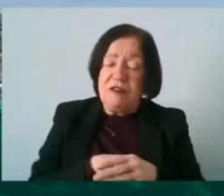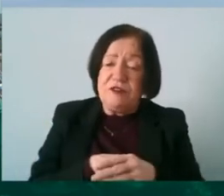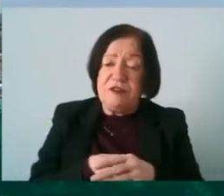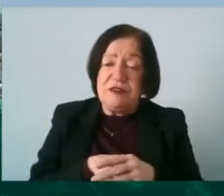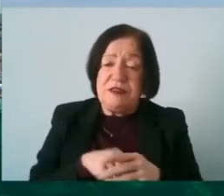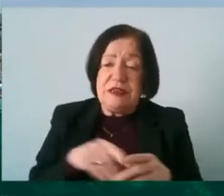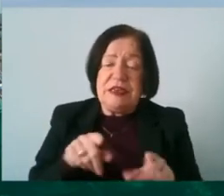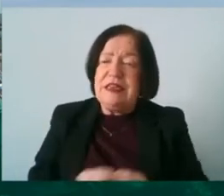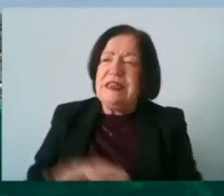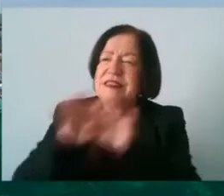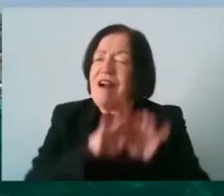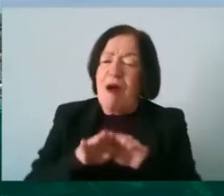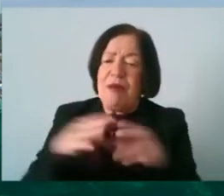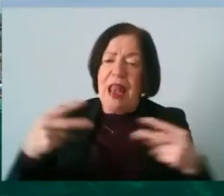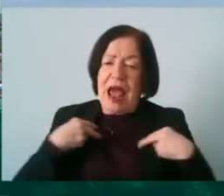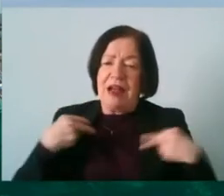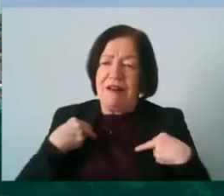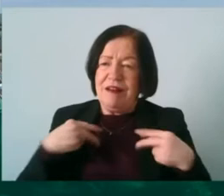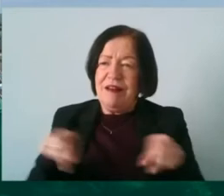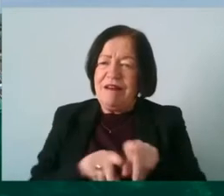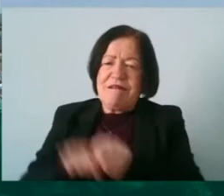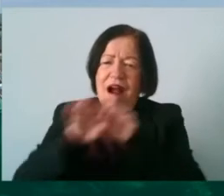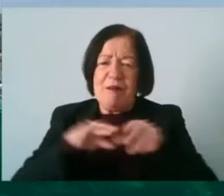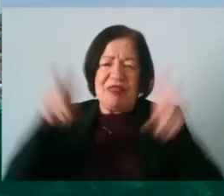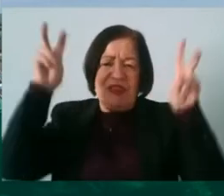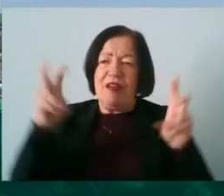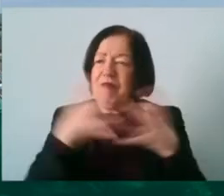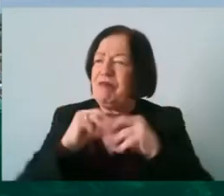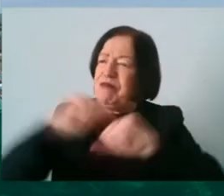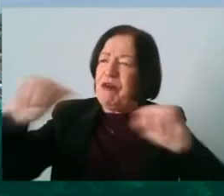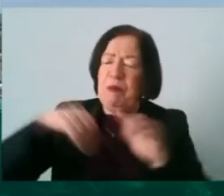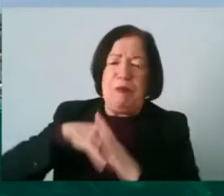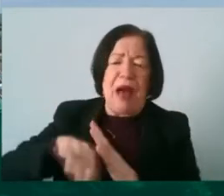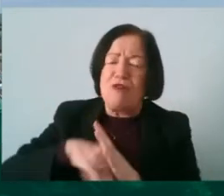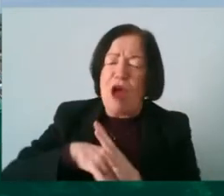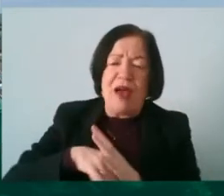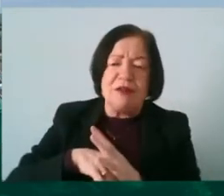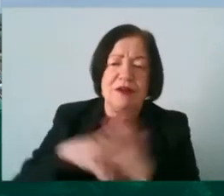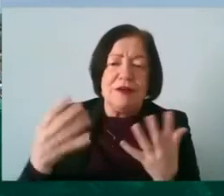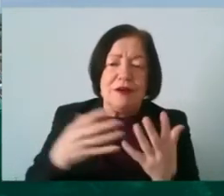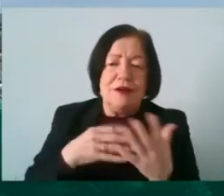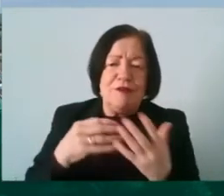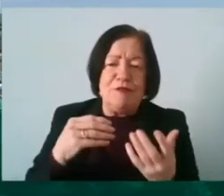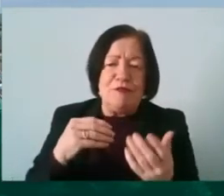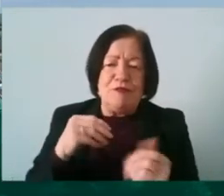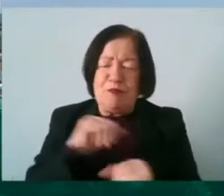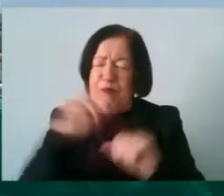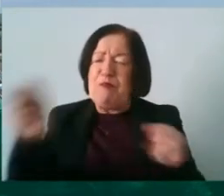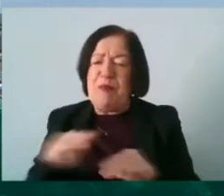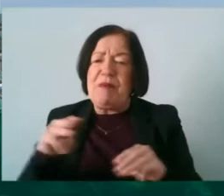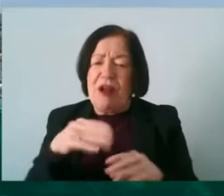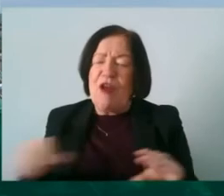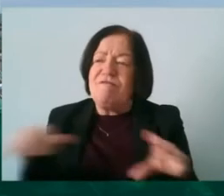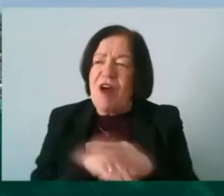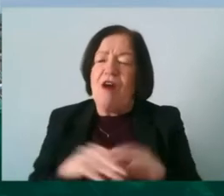common it's a common language it's a common theme it doesn't matter what background you're from or what you know what community you're from um people get involved in the